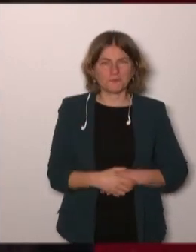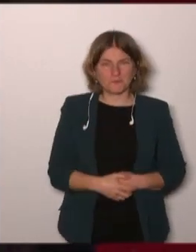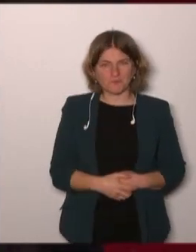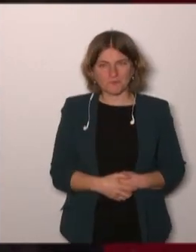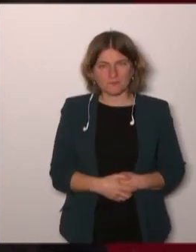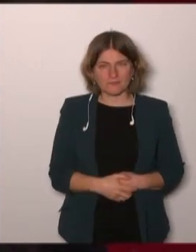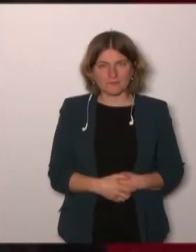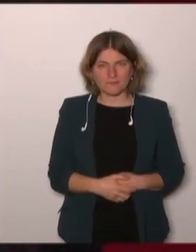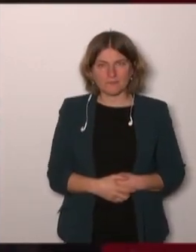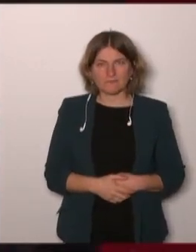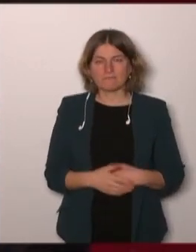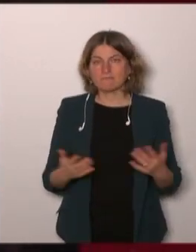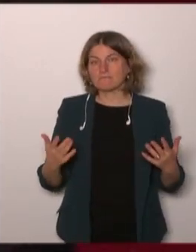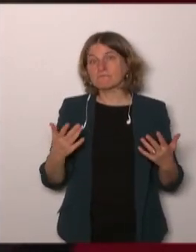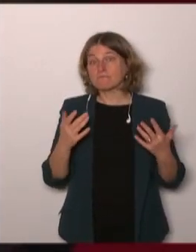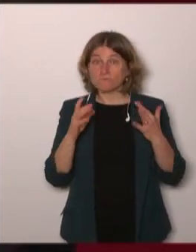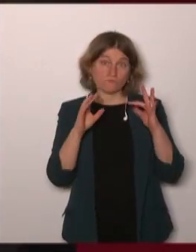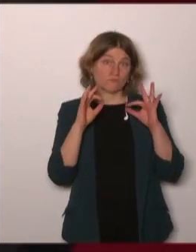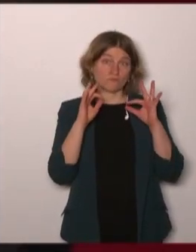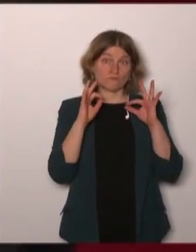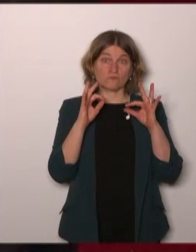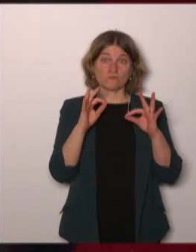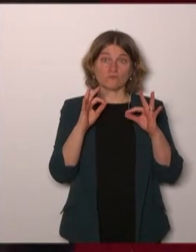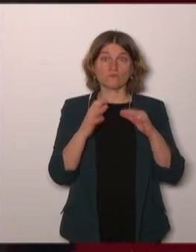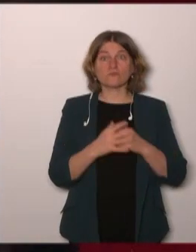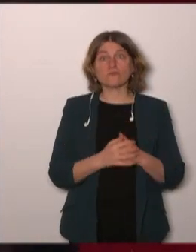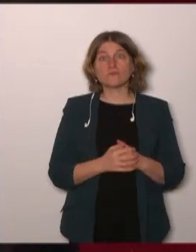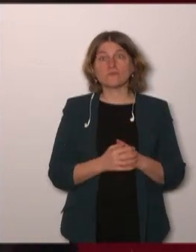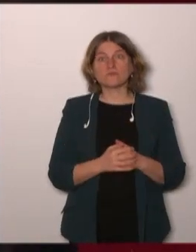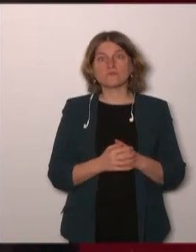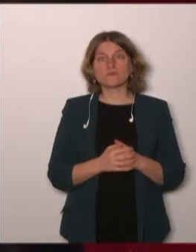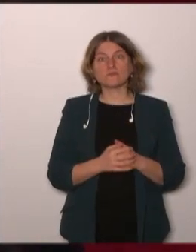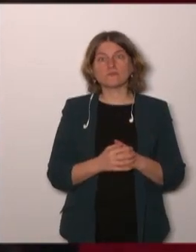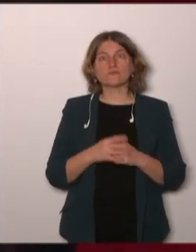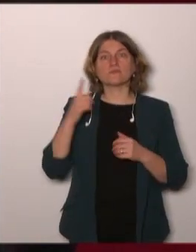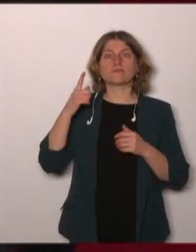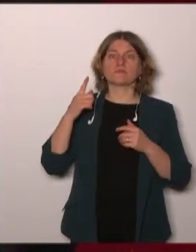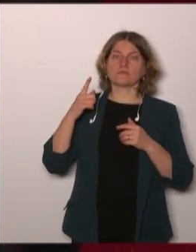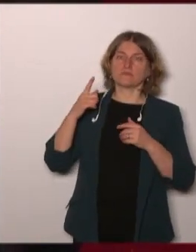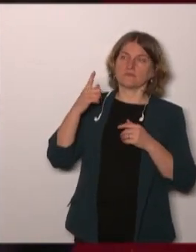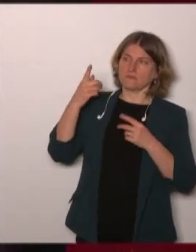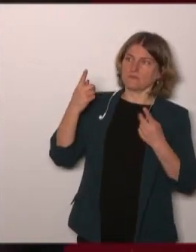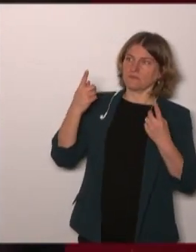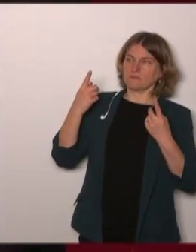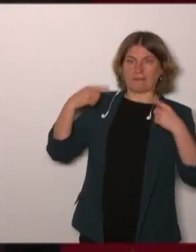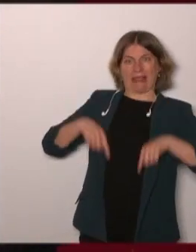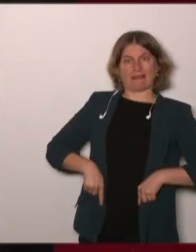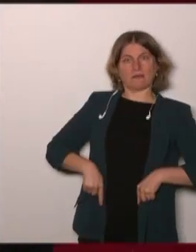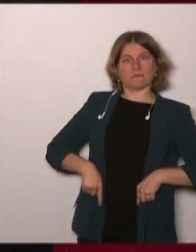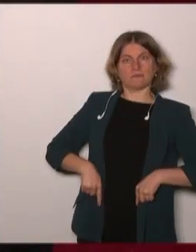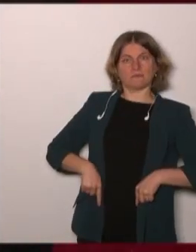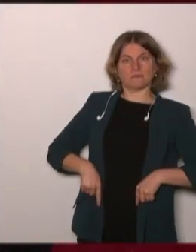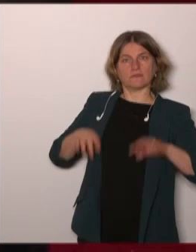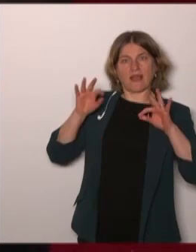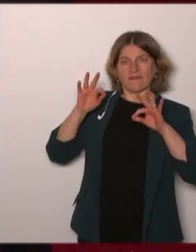le commentaire c'est que effectivement l'aide de la puissance publique sur tout ce qui est travaux